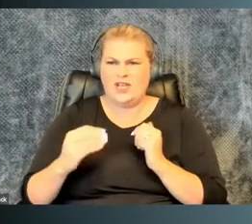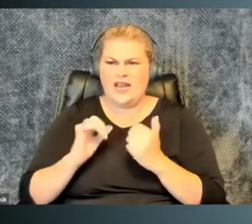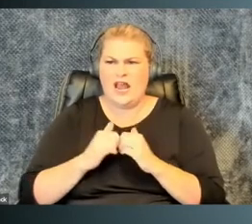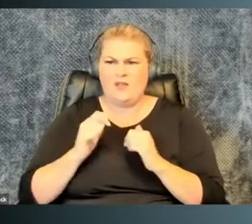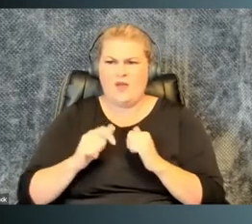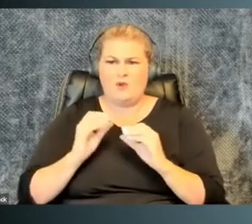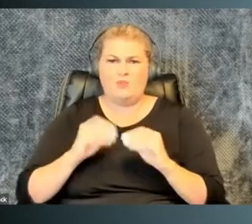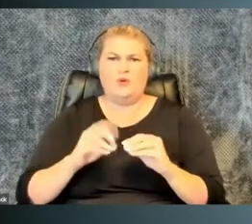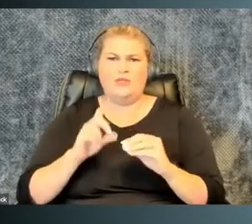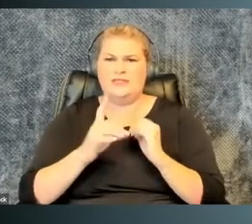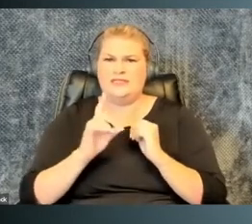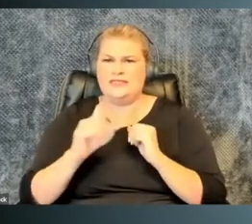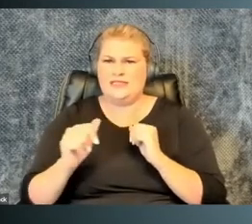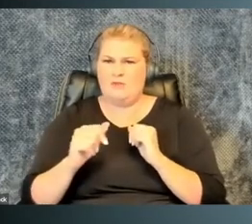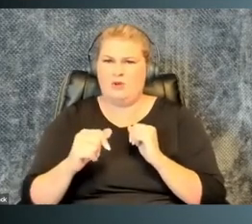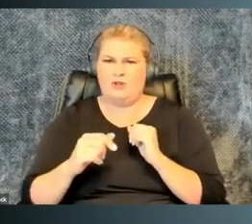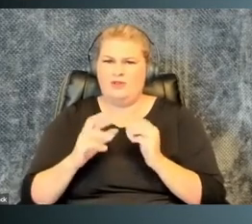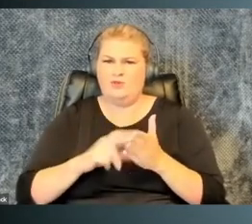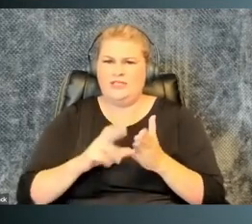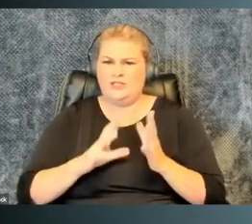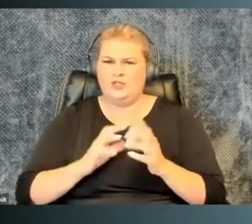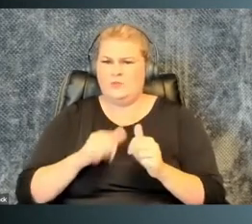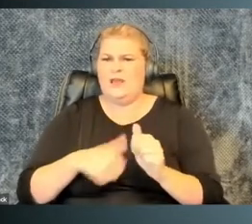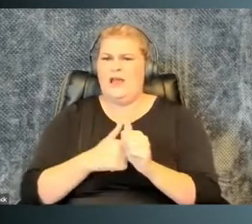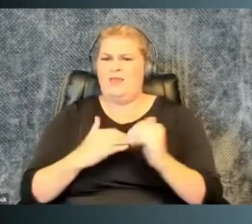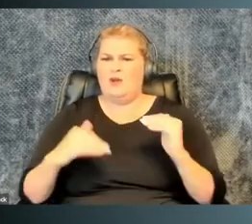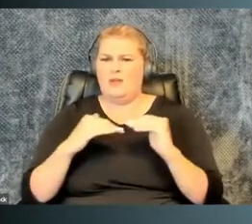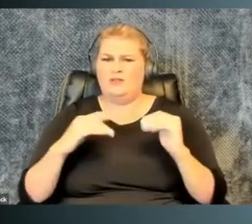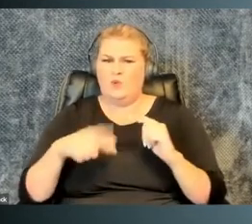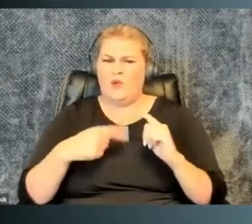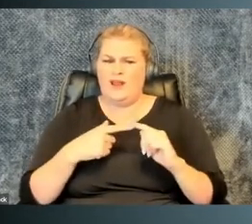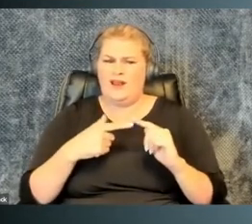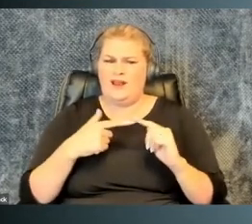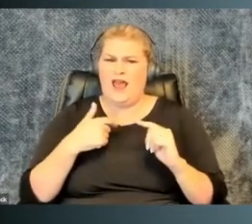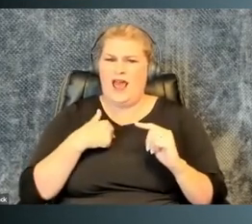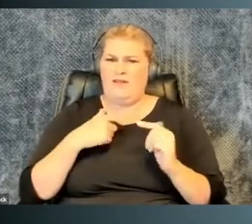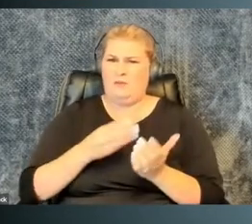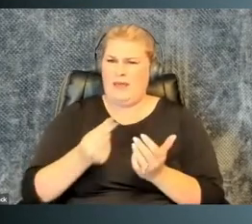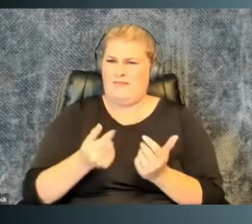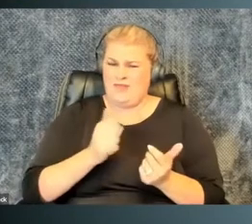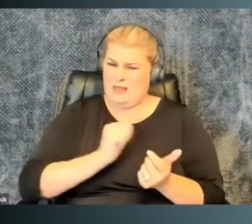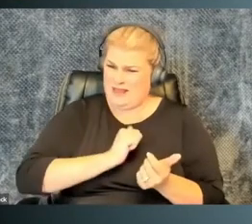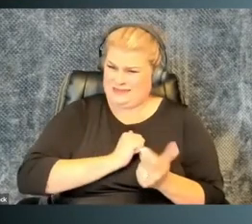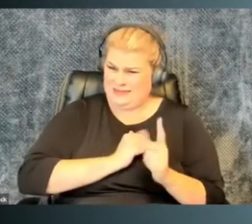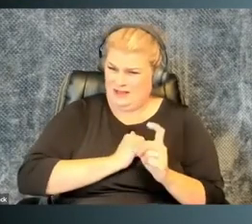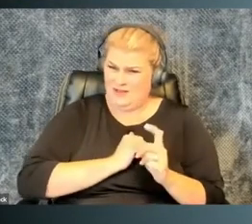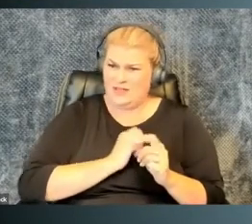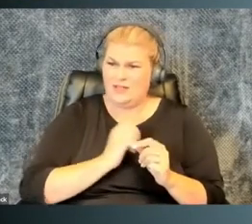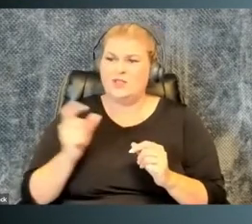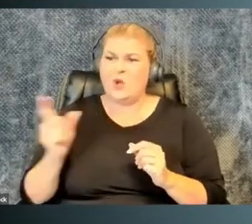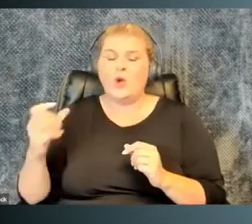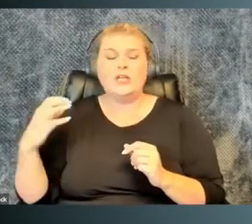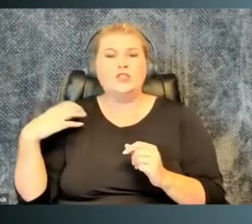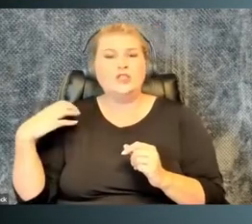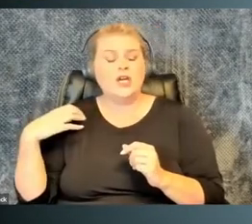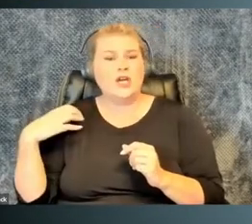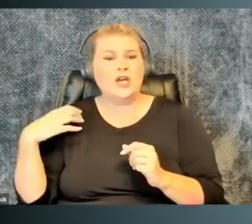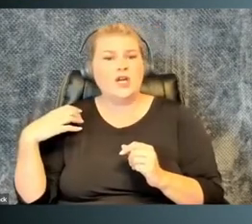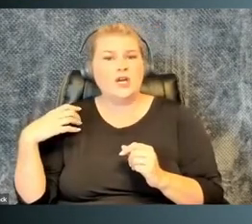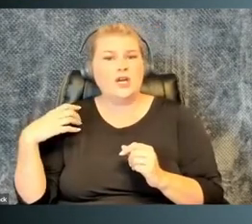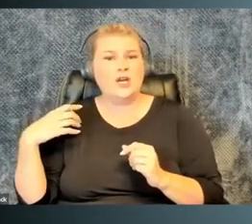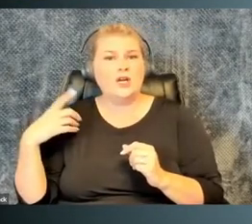you know, put disabled researchers behind their peers when they have to pay for their assistive technology, and not the things they need to do their experiments,